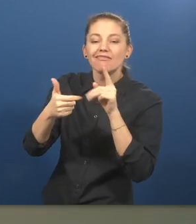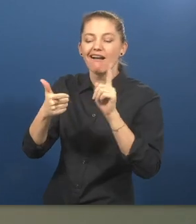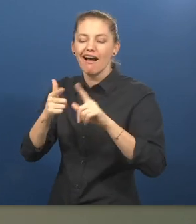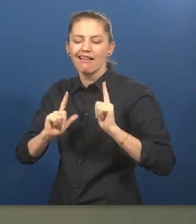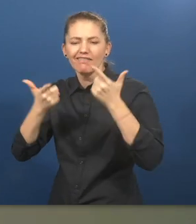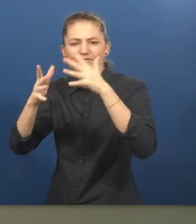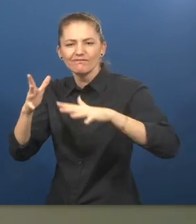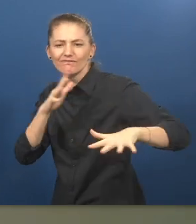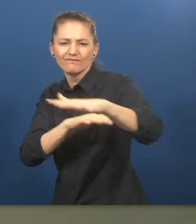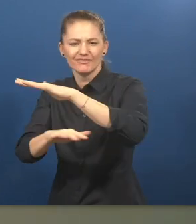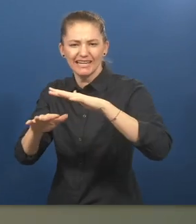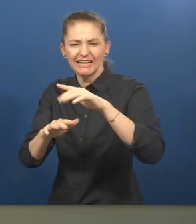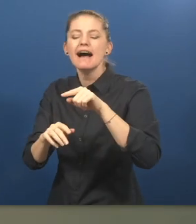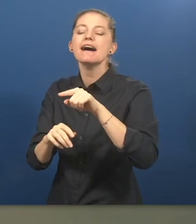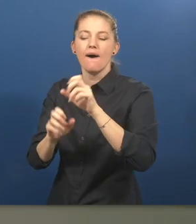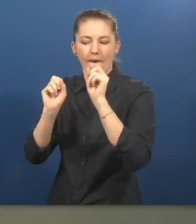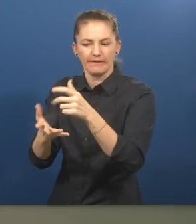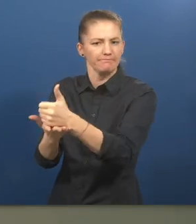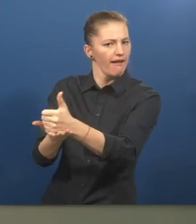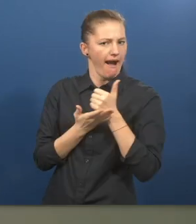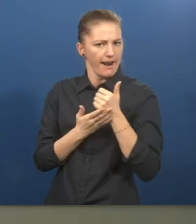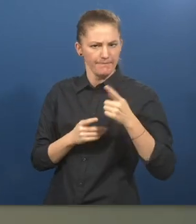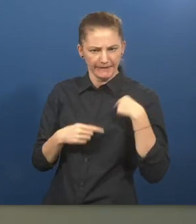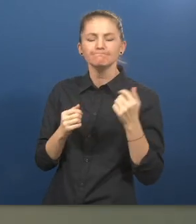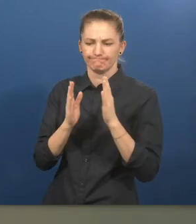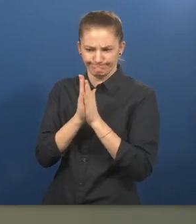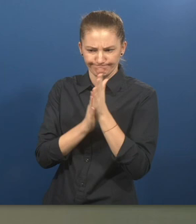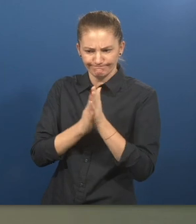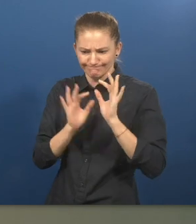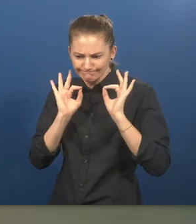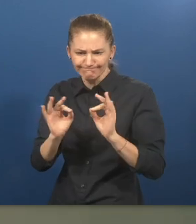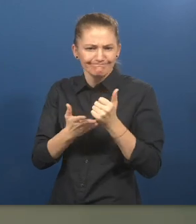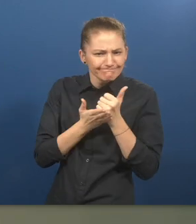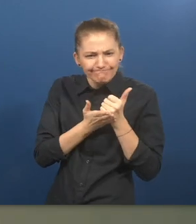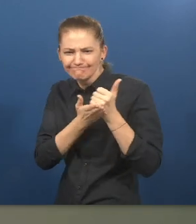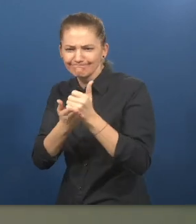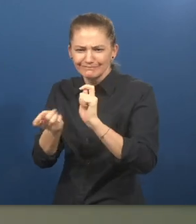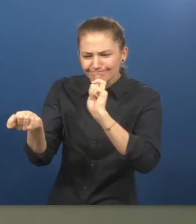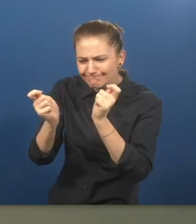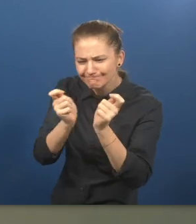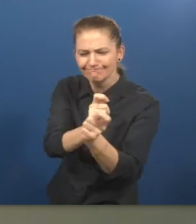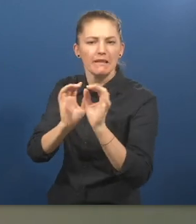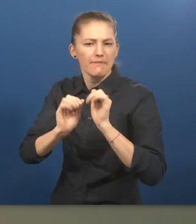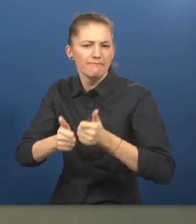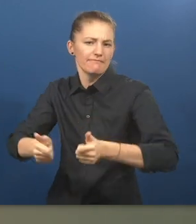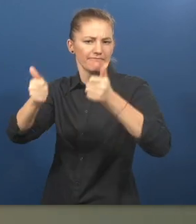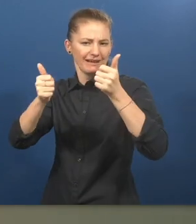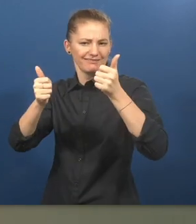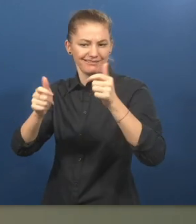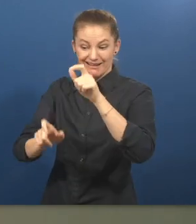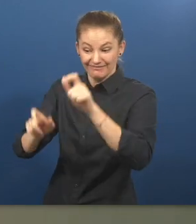water and livelihoods and really helping us to bring together those two elements and really helping us to address